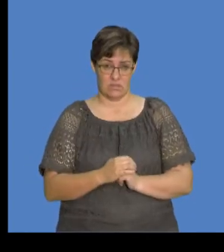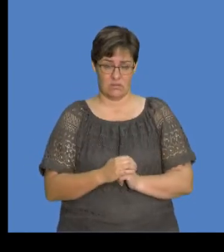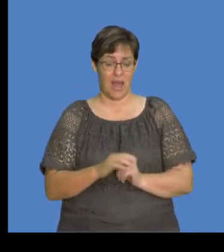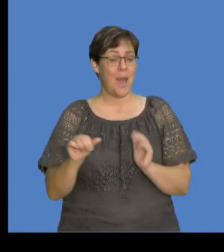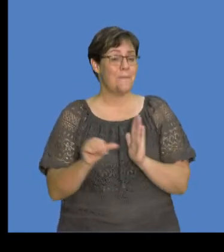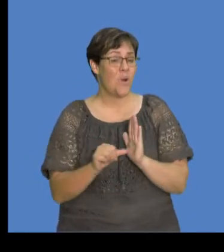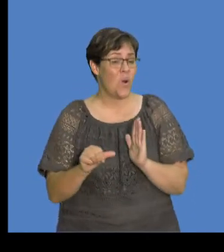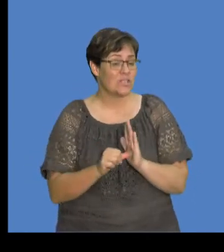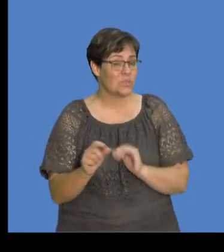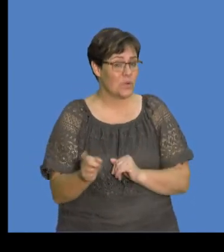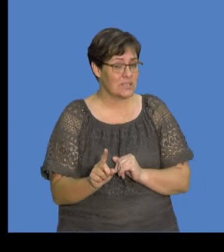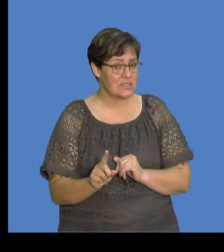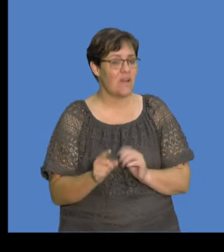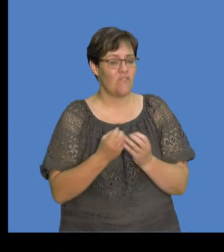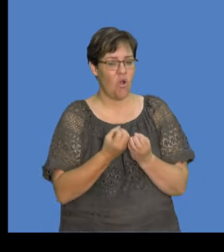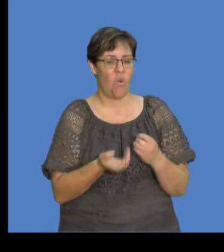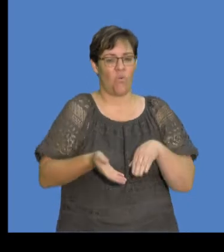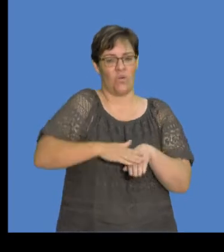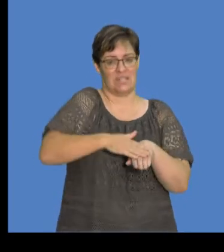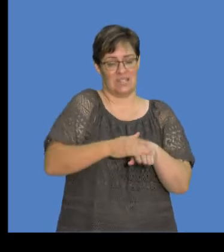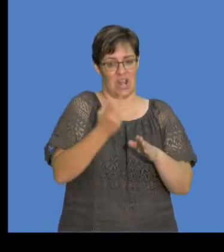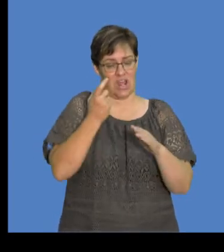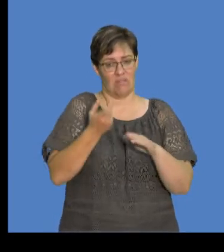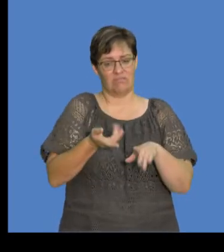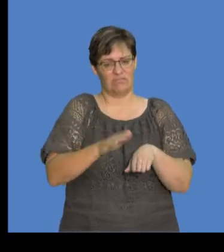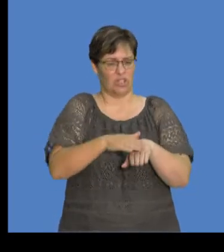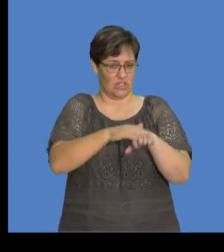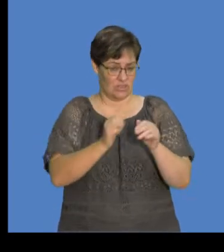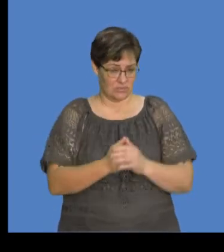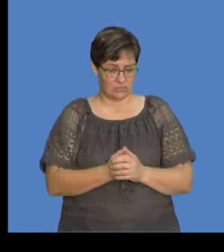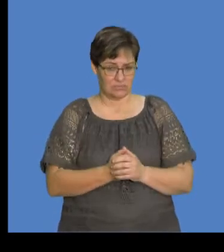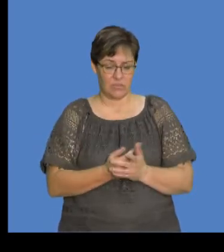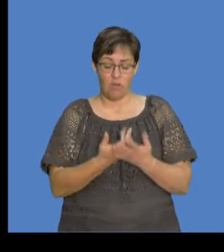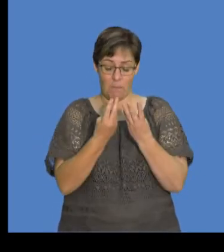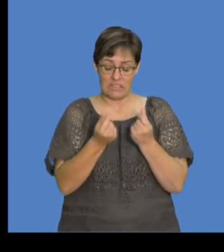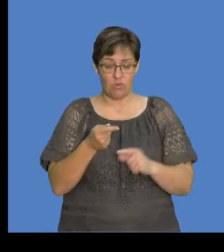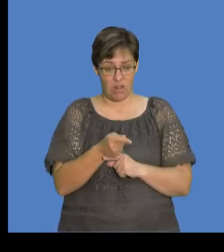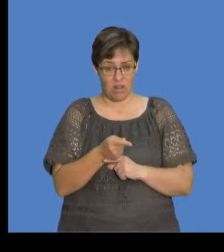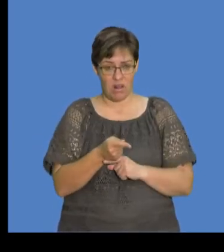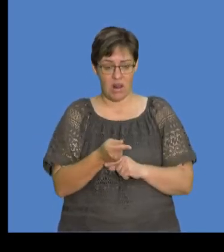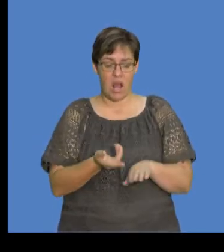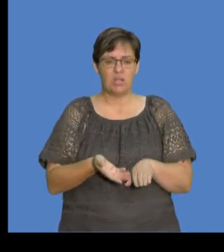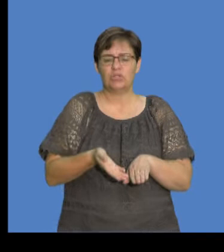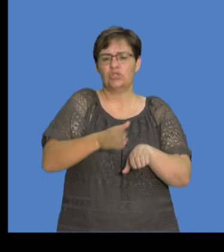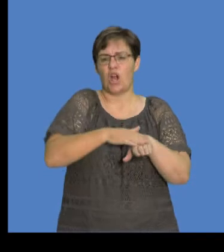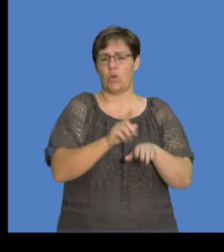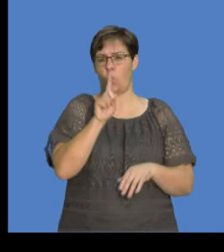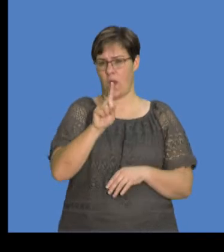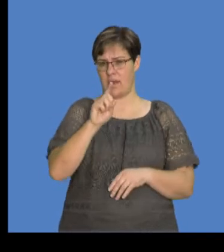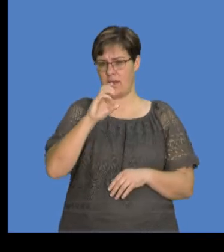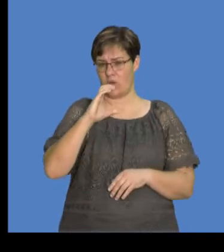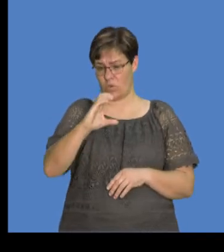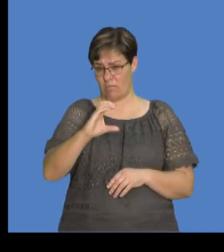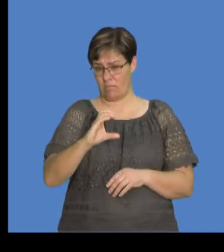to something very, very important in as far as quantization of charge. Now, for a material to have a charge of 1